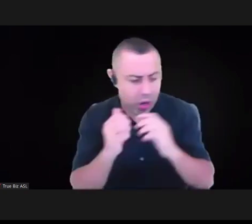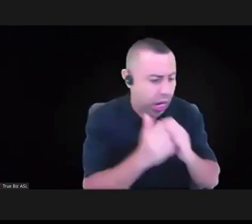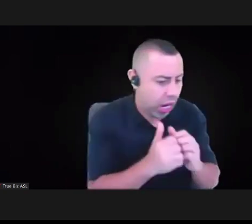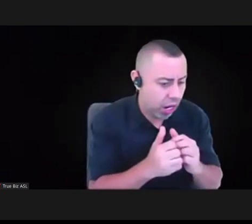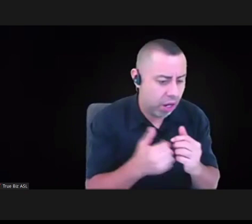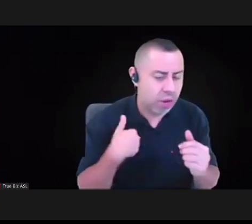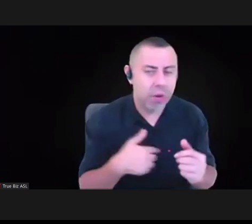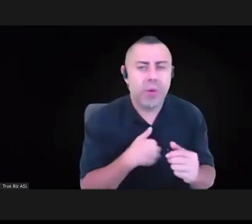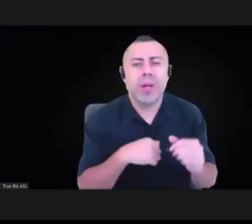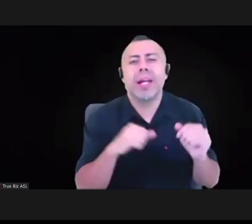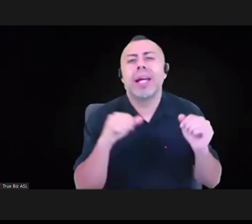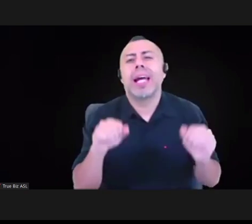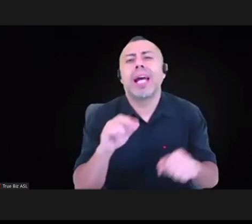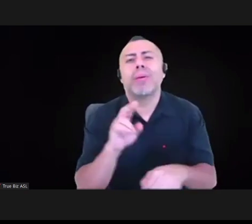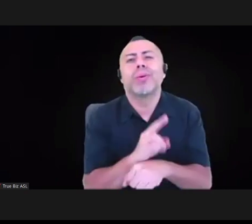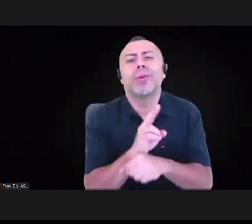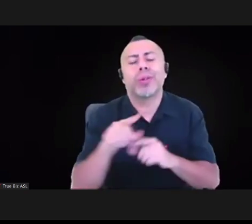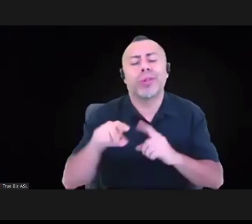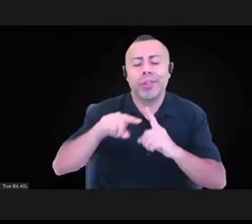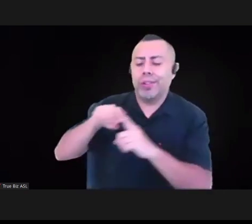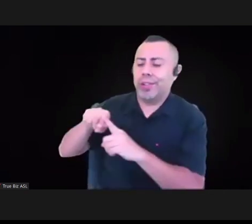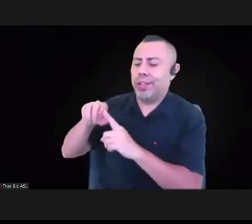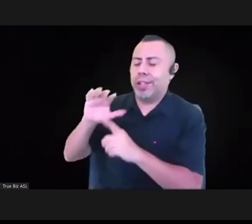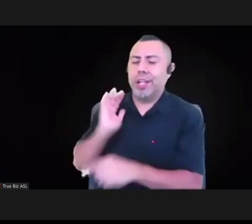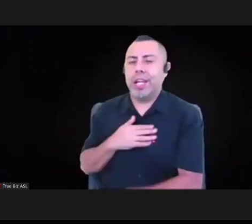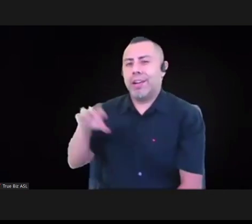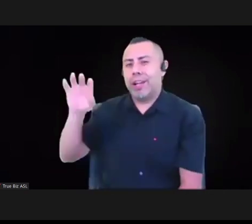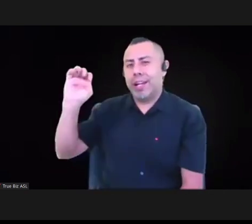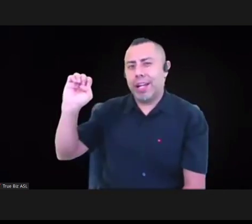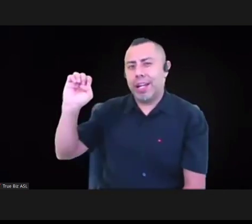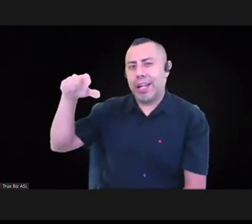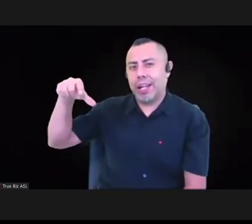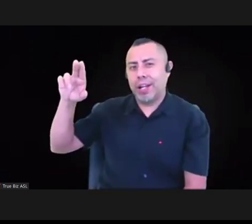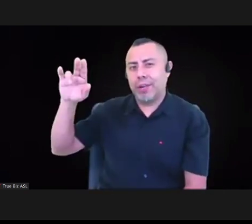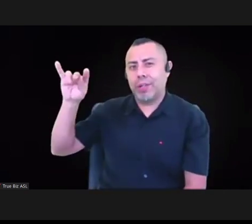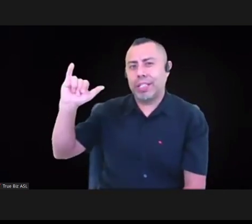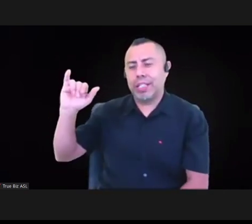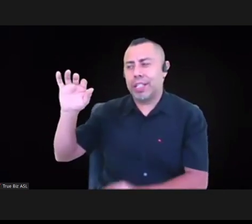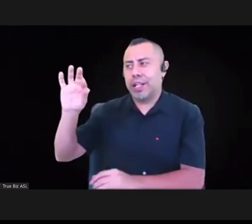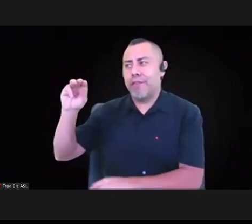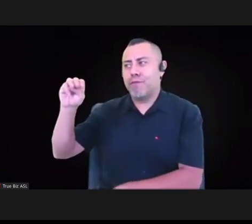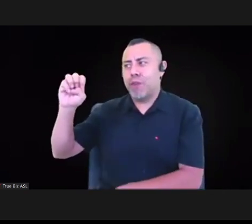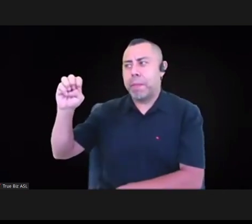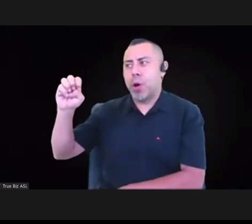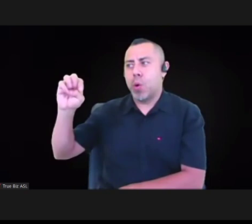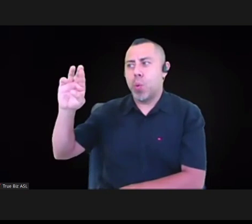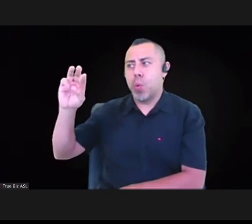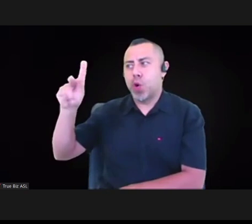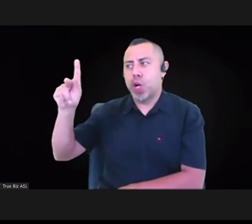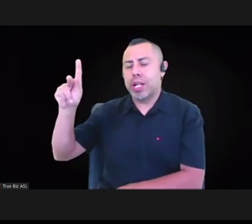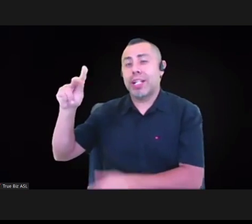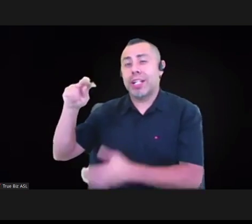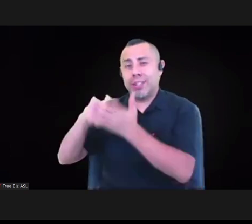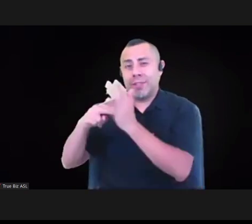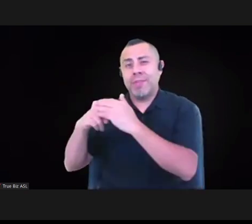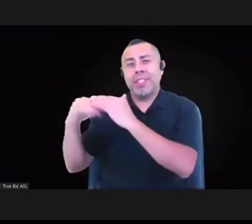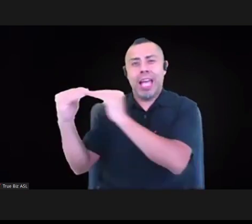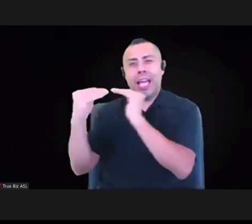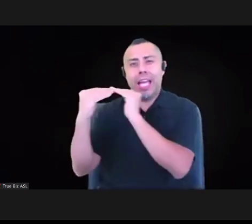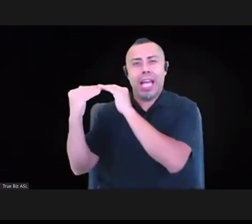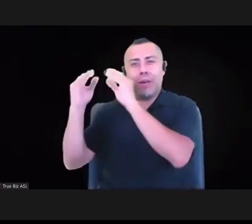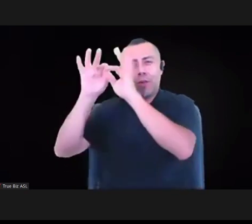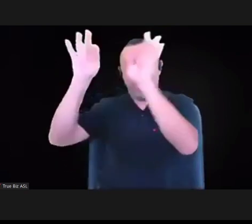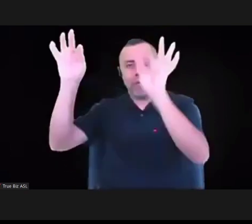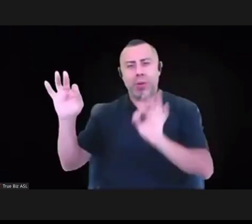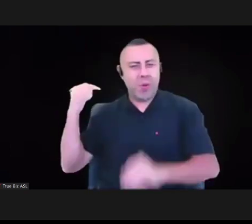framework to say, we know that communities of color are going to be additionally challenged to respond to all of the